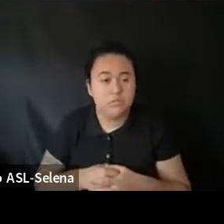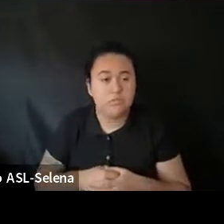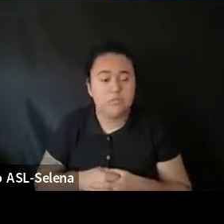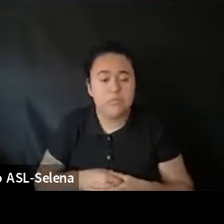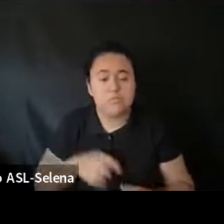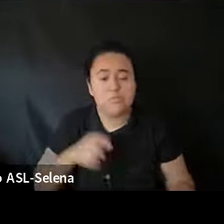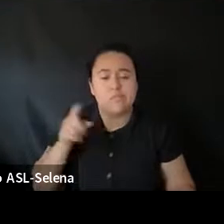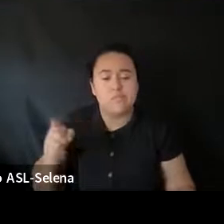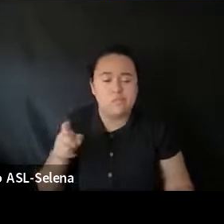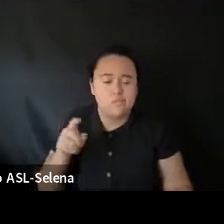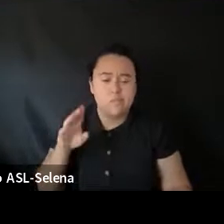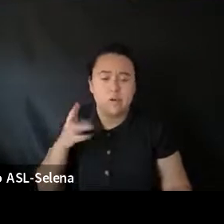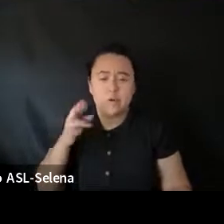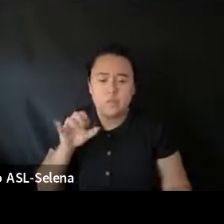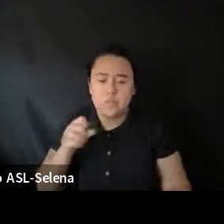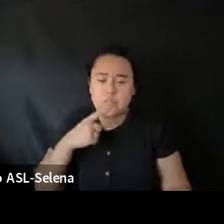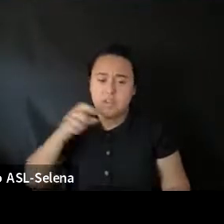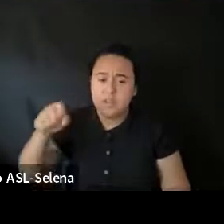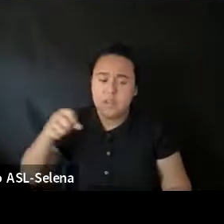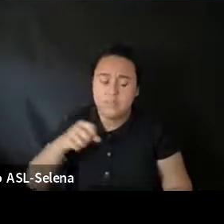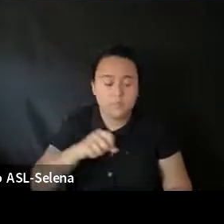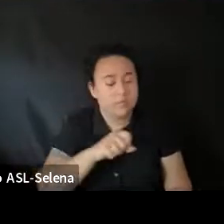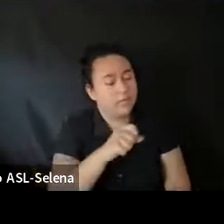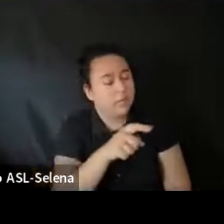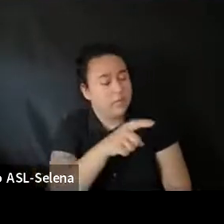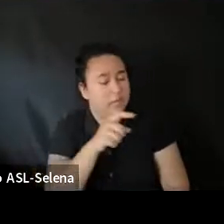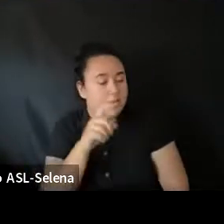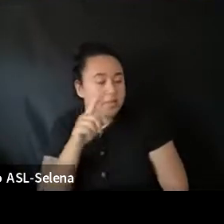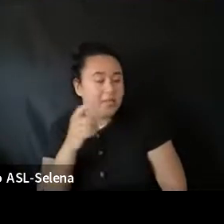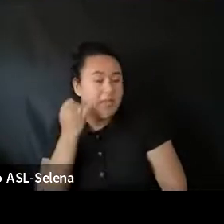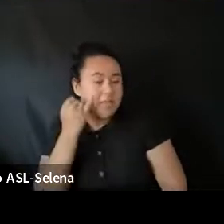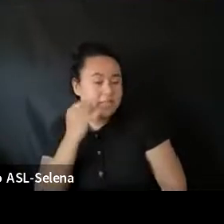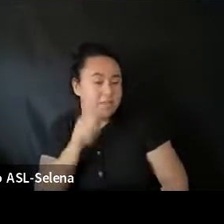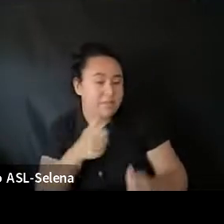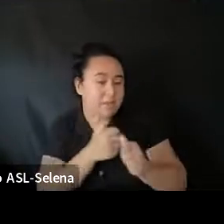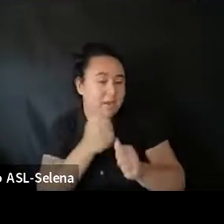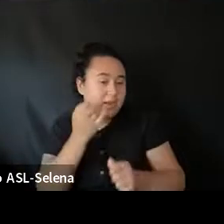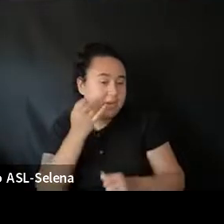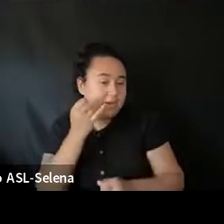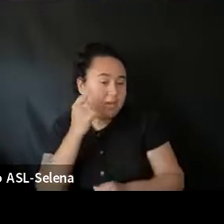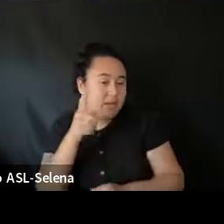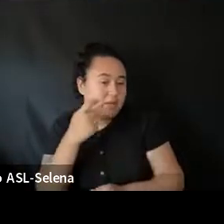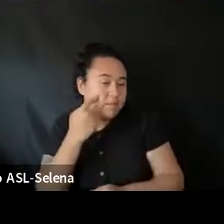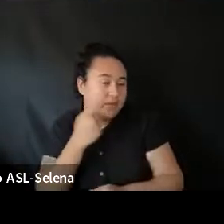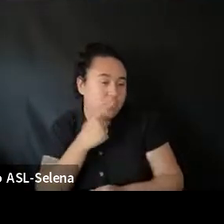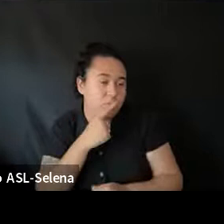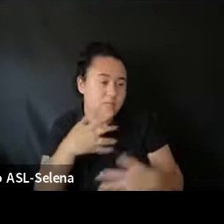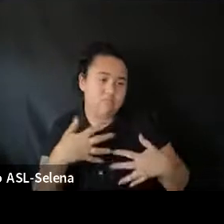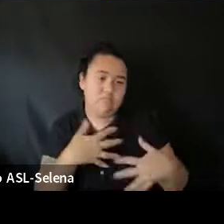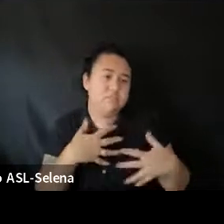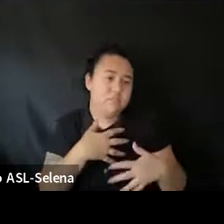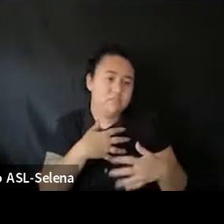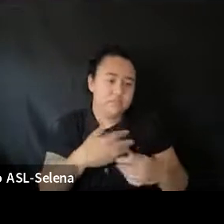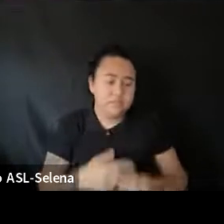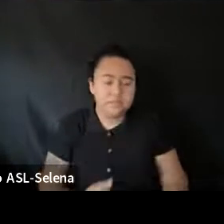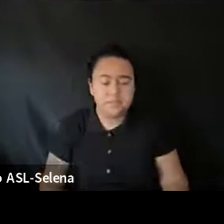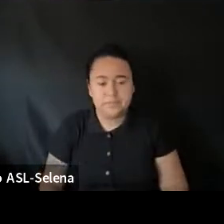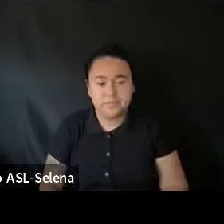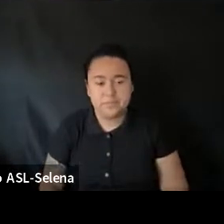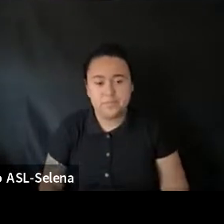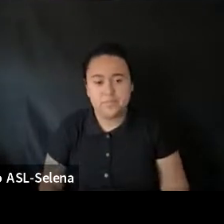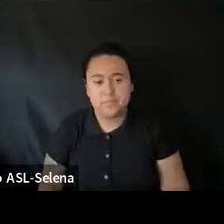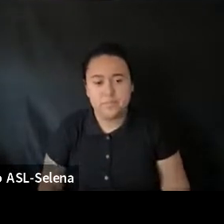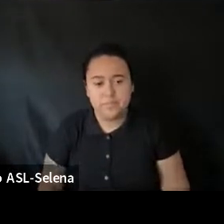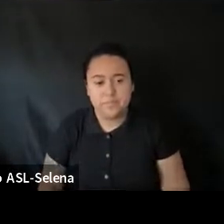the idea of government can be intimidating, right? And the other question that's kind of related to that is the idea of